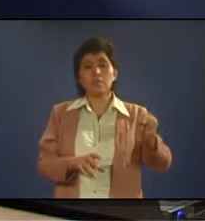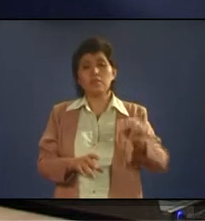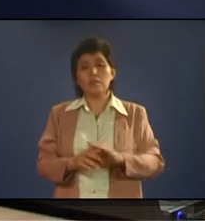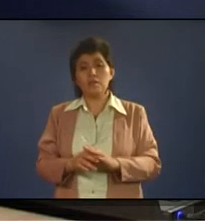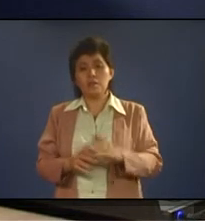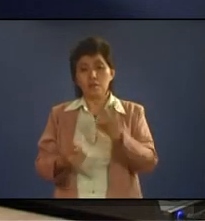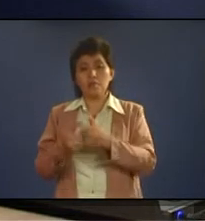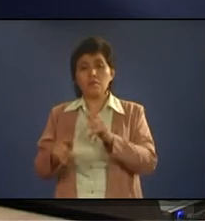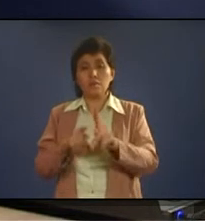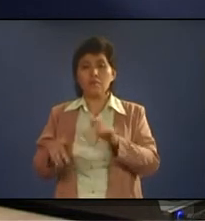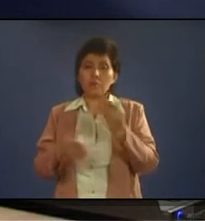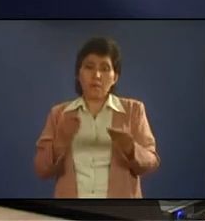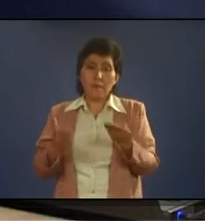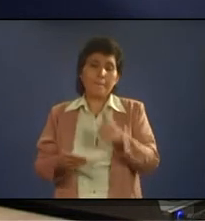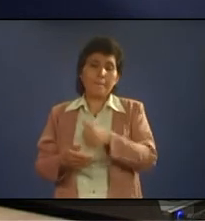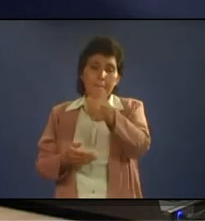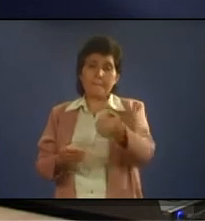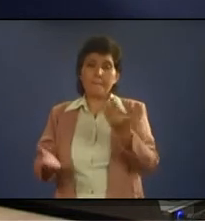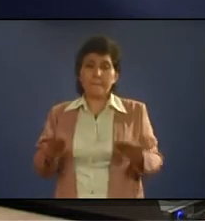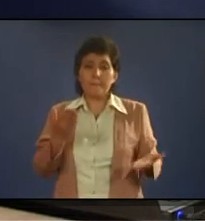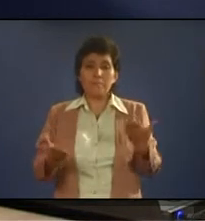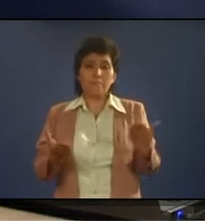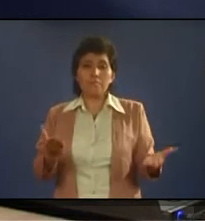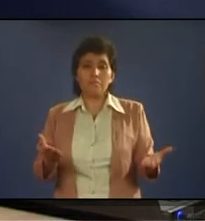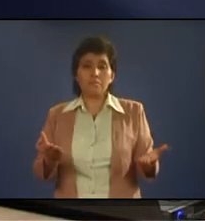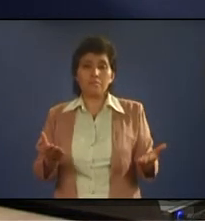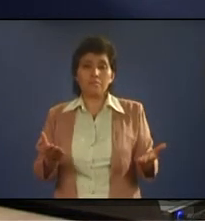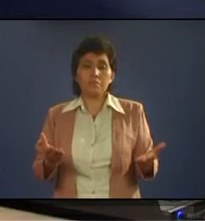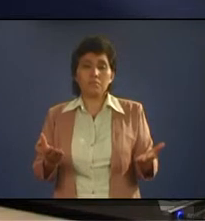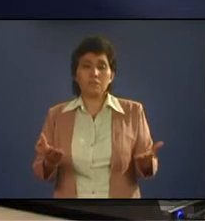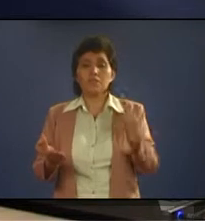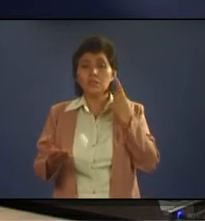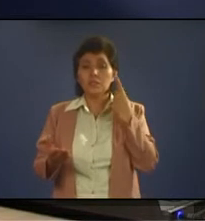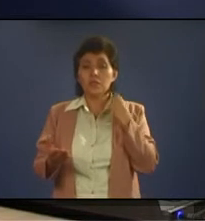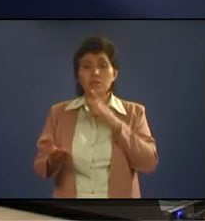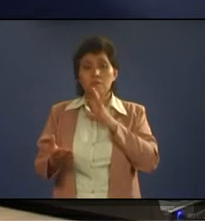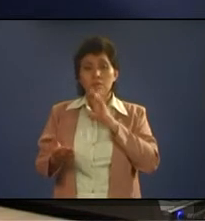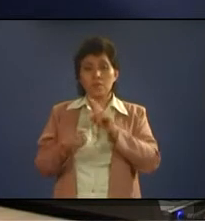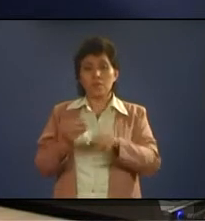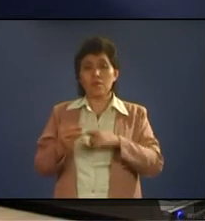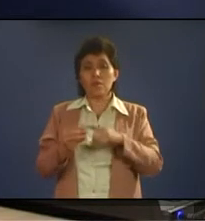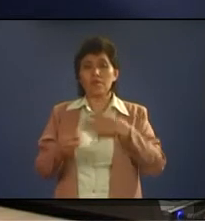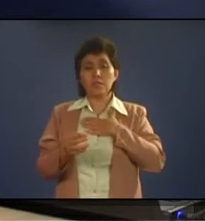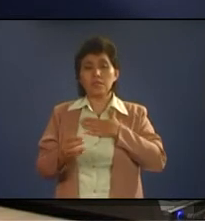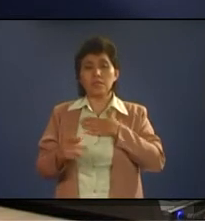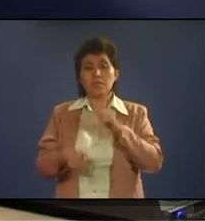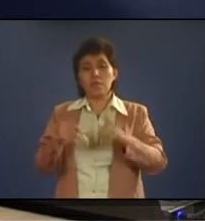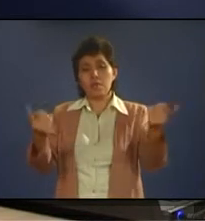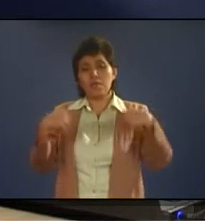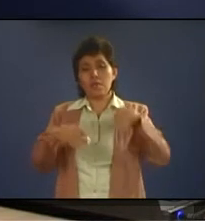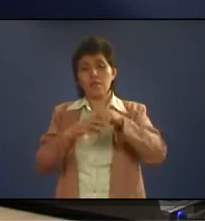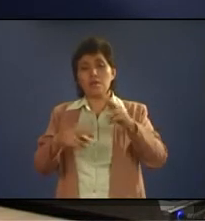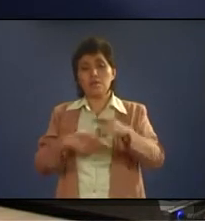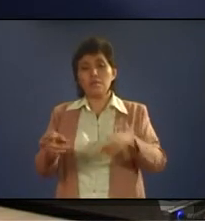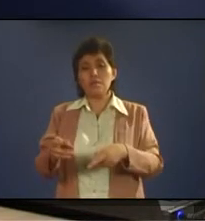others. Just now, as I talked about, means when someone come into the room and the person will distract you from performing the best that you can